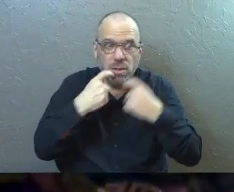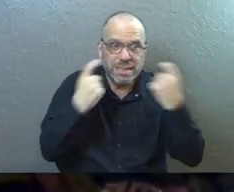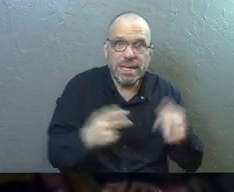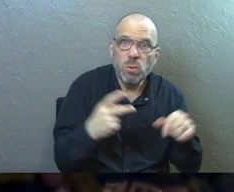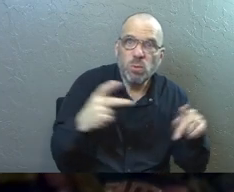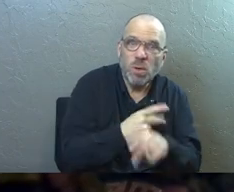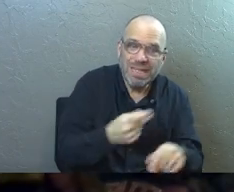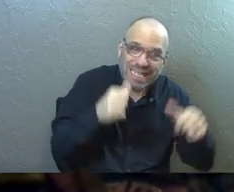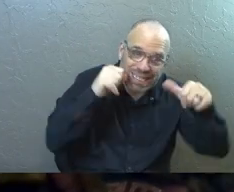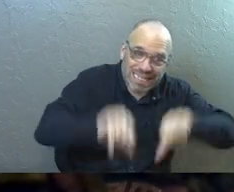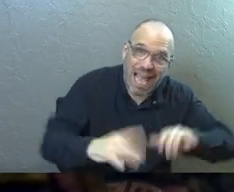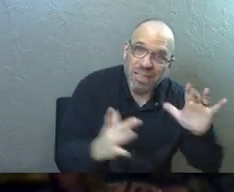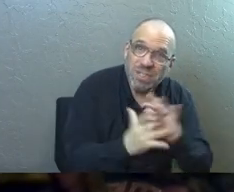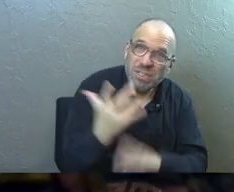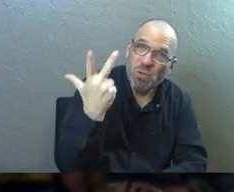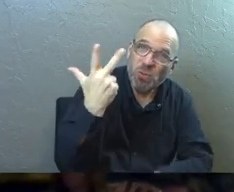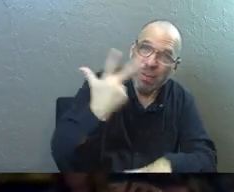worse.